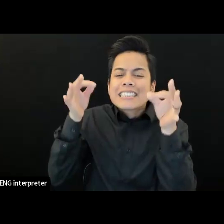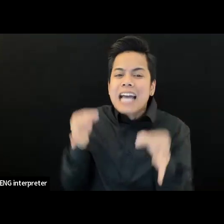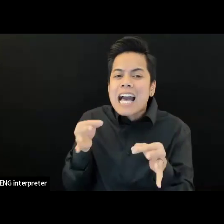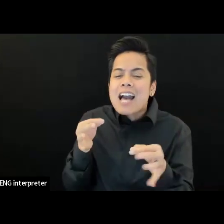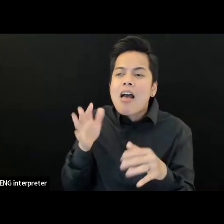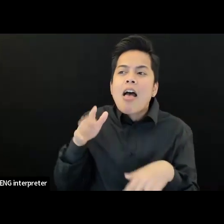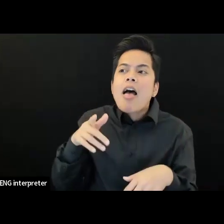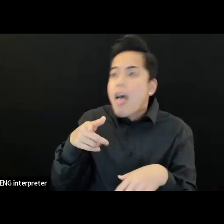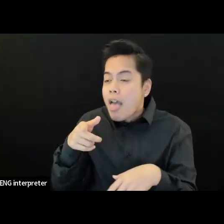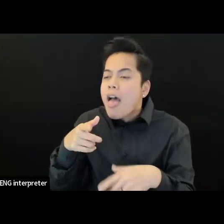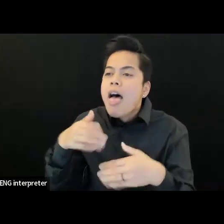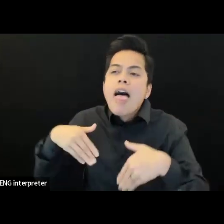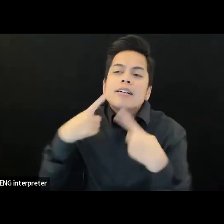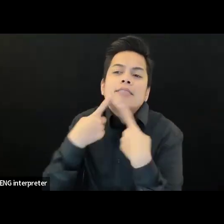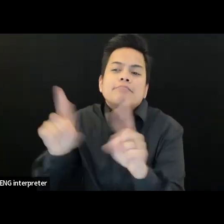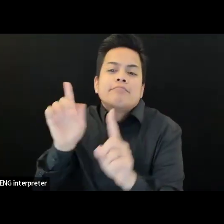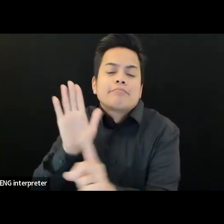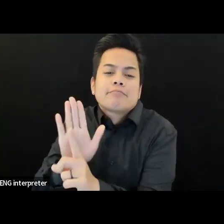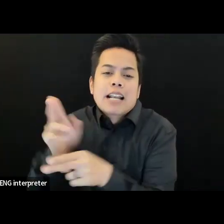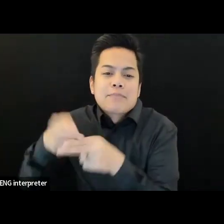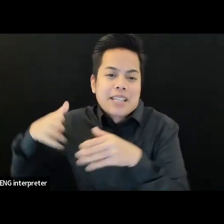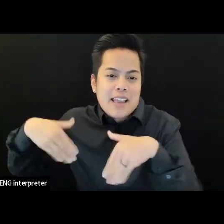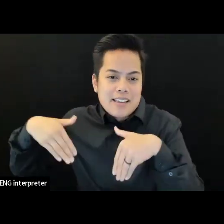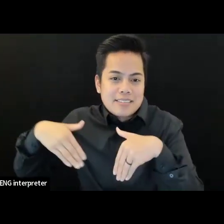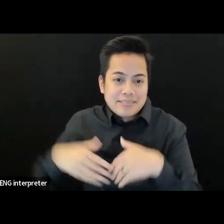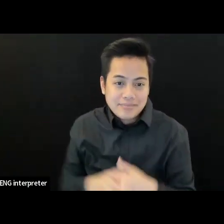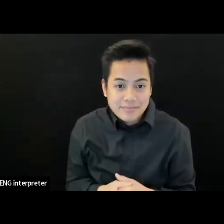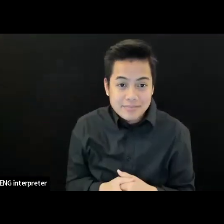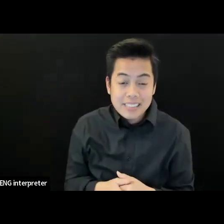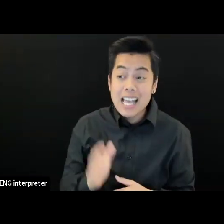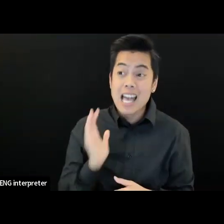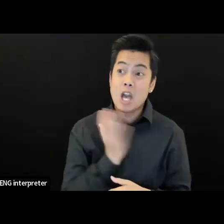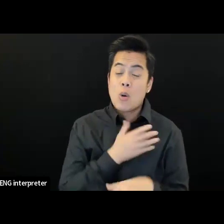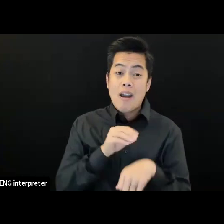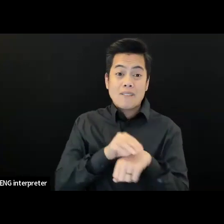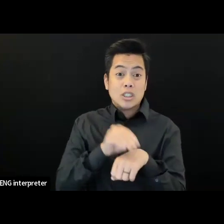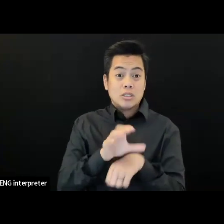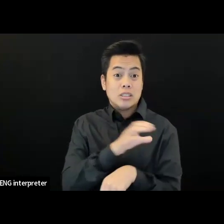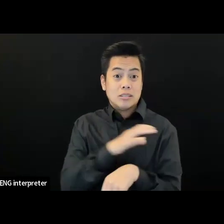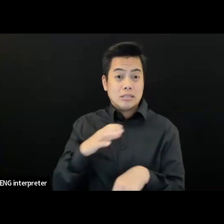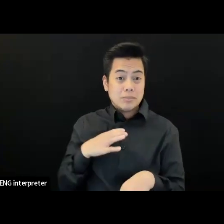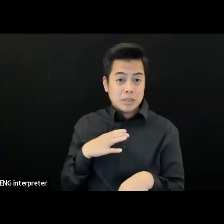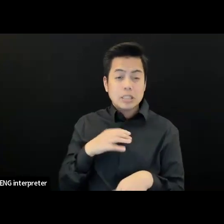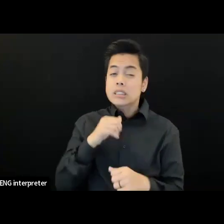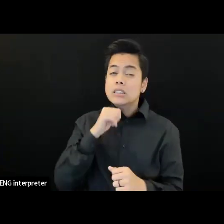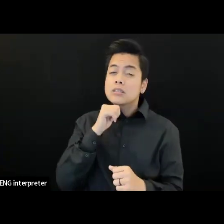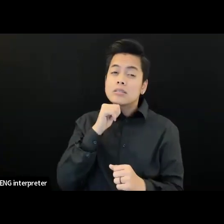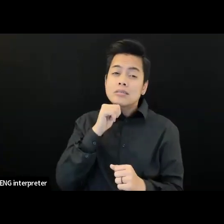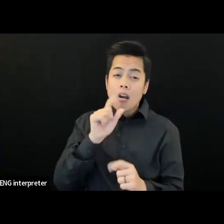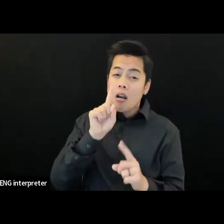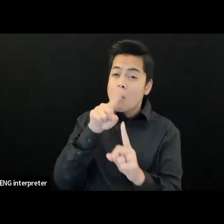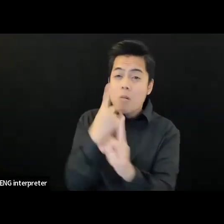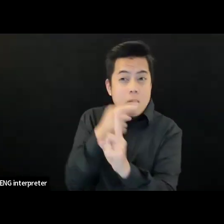in our advisory council, we're really thinking through not just, um, disability representation, but all of those